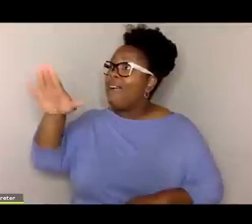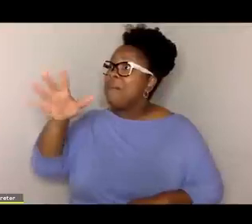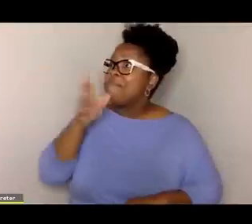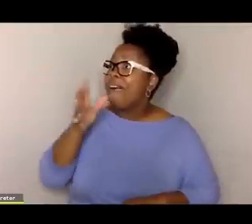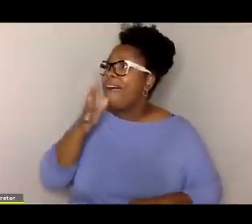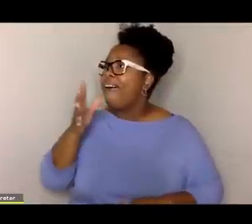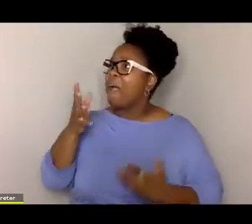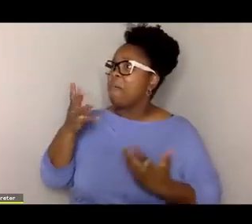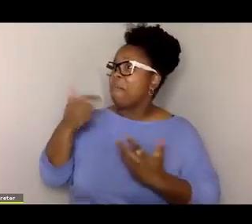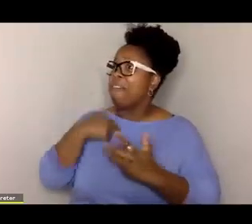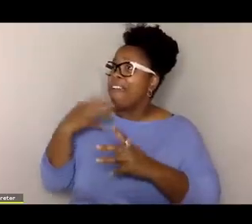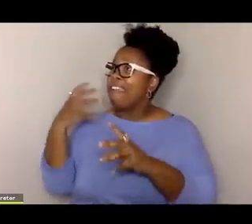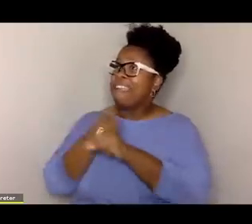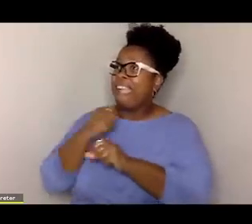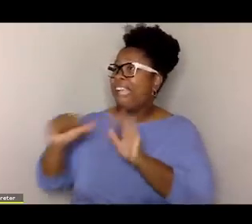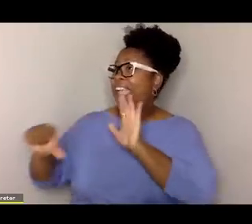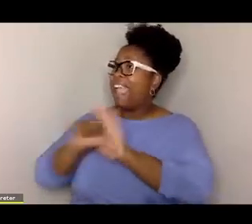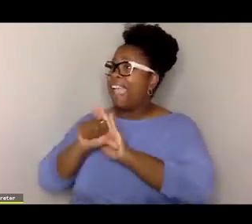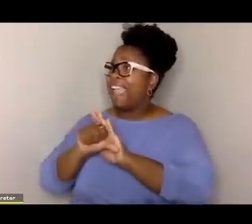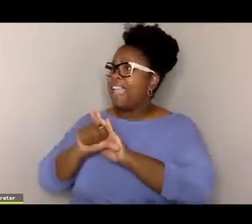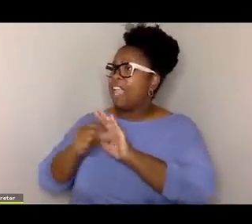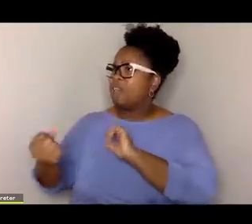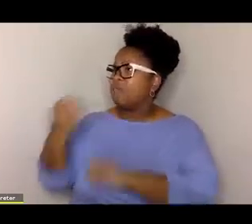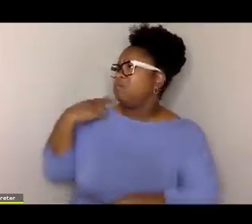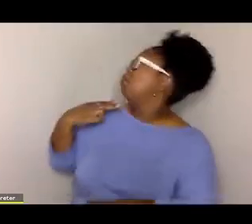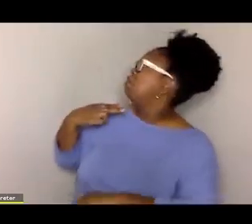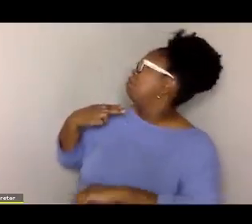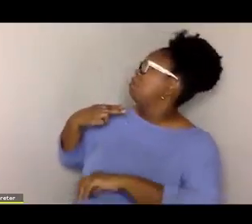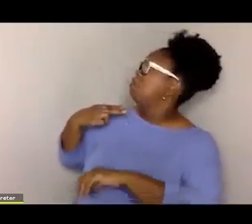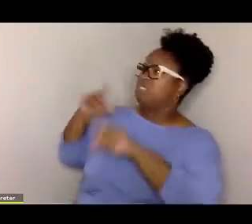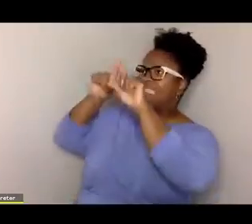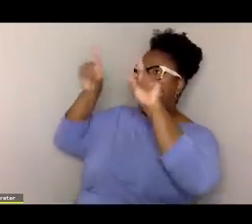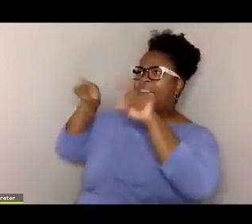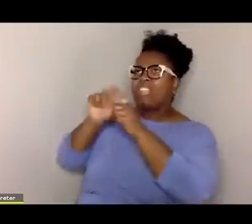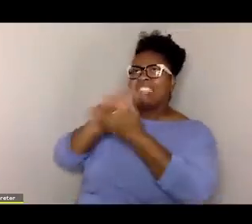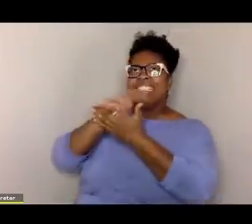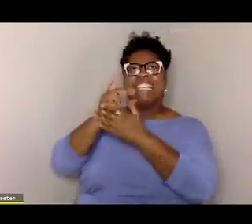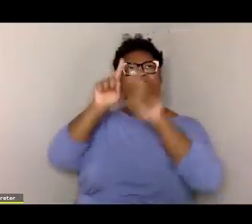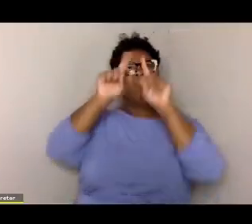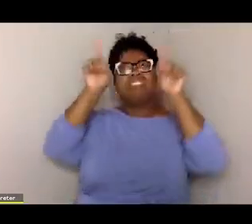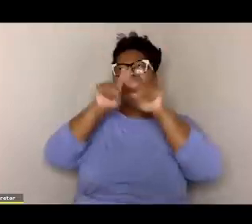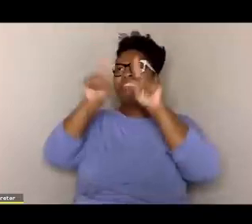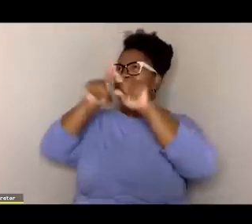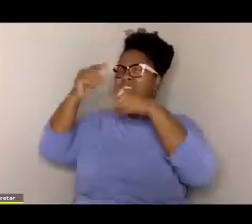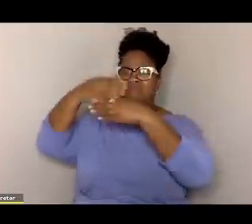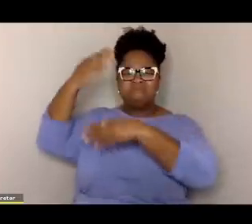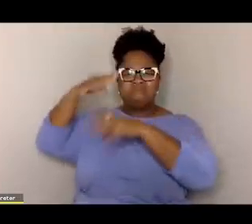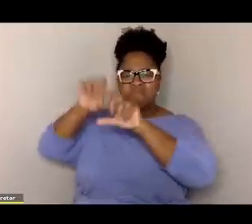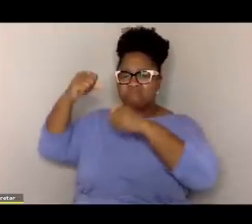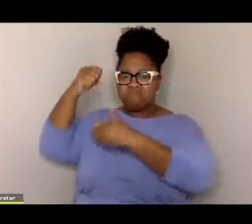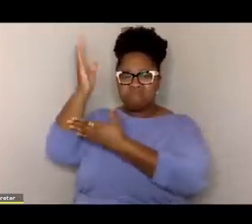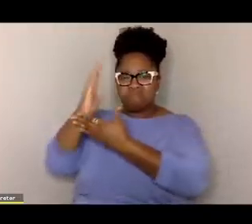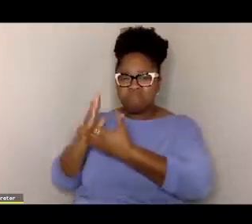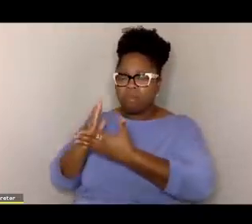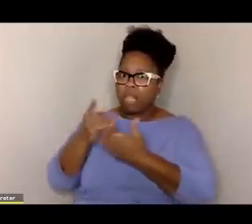the kitchen when he came in to tell her that he had gotten an A. And he said his mom was always having these kinds of episodes. And